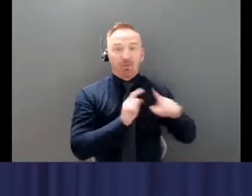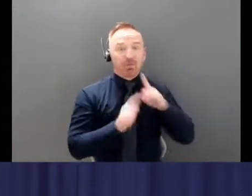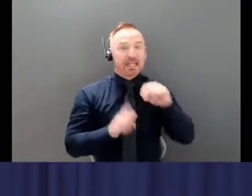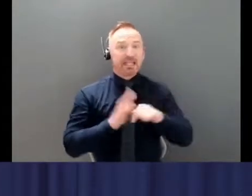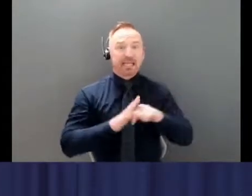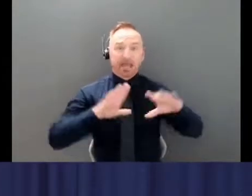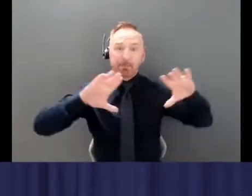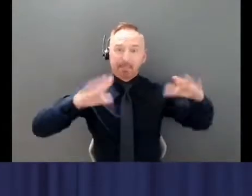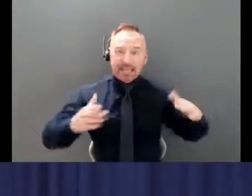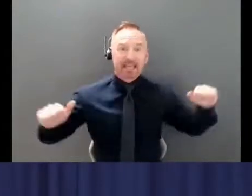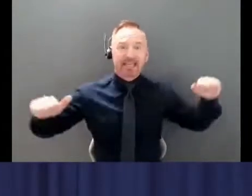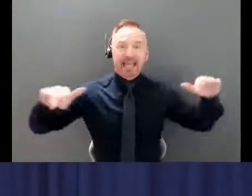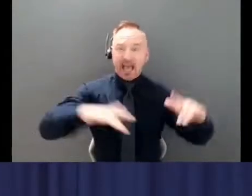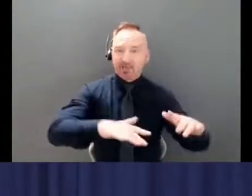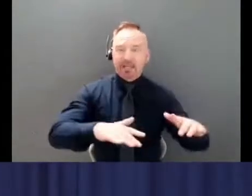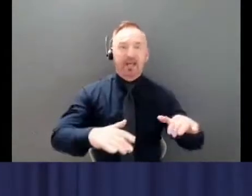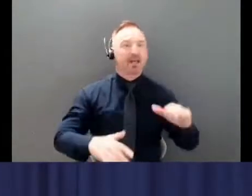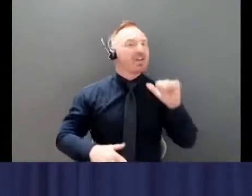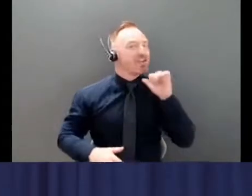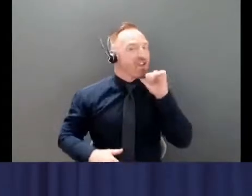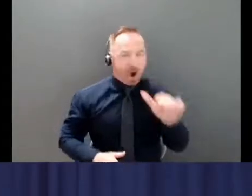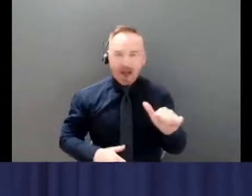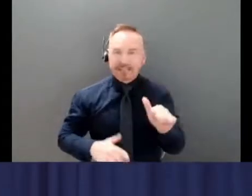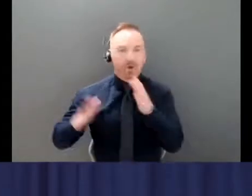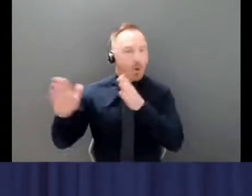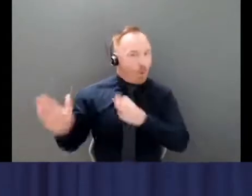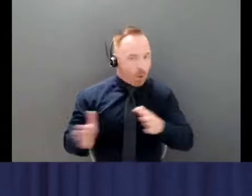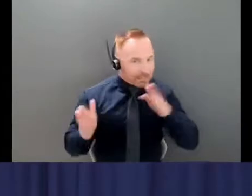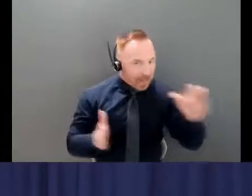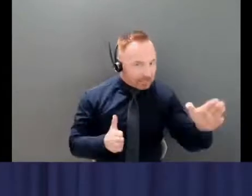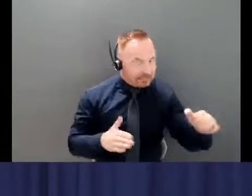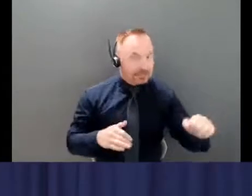and they are making it very difficult to contain transmission.